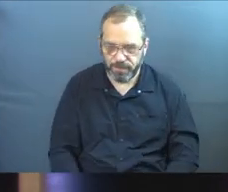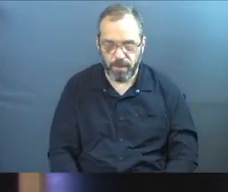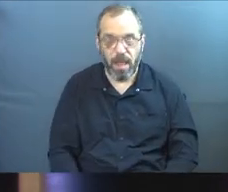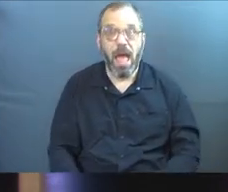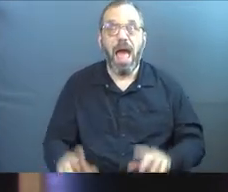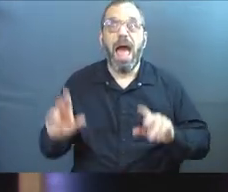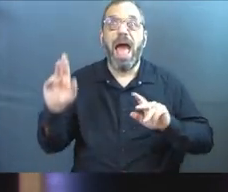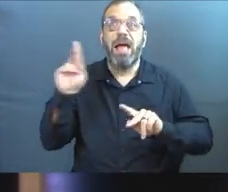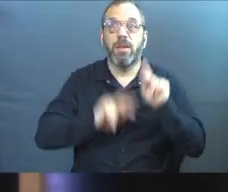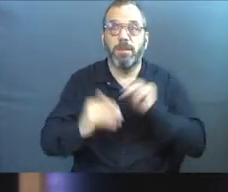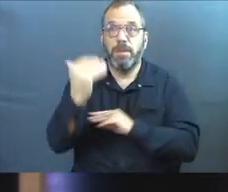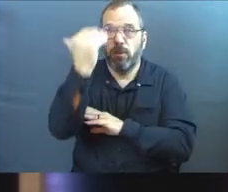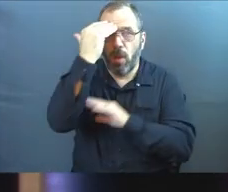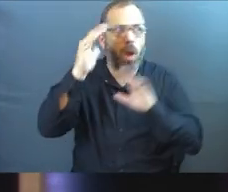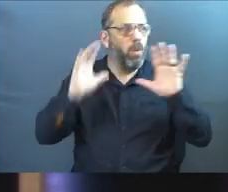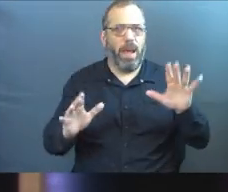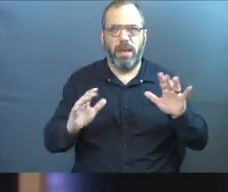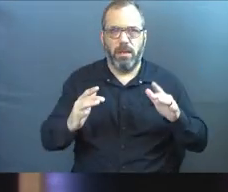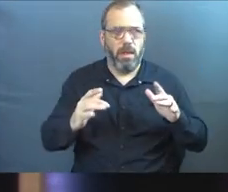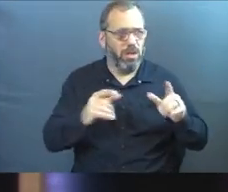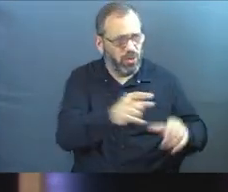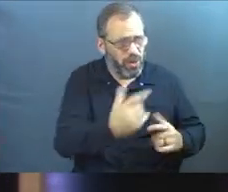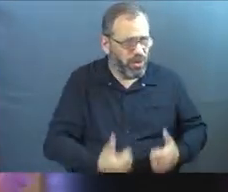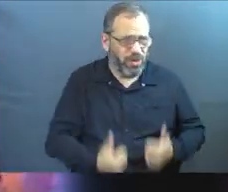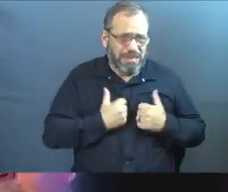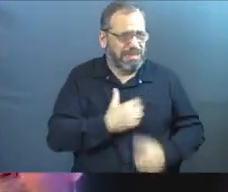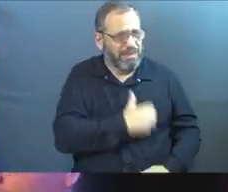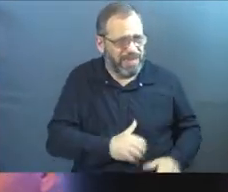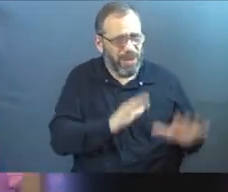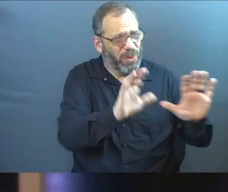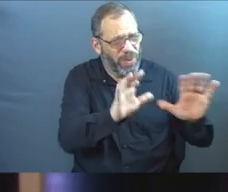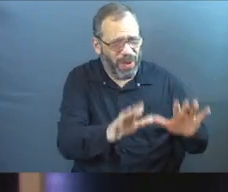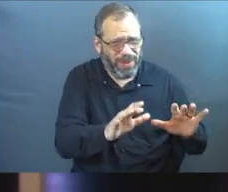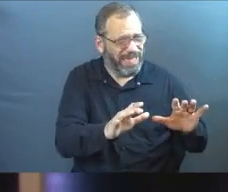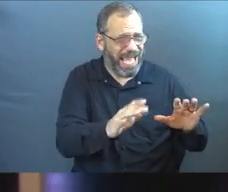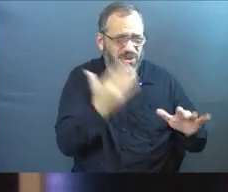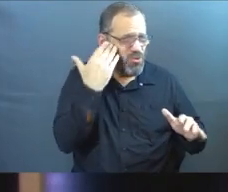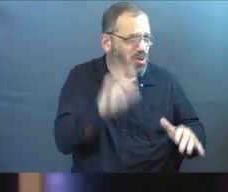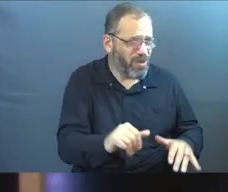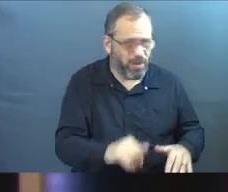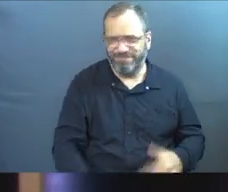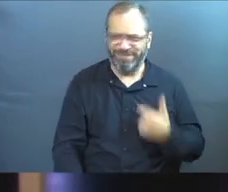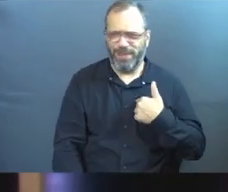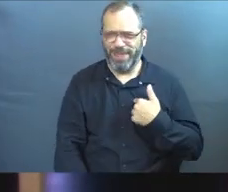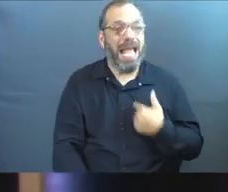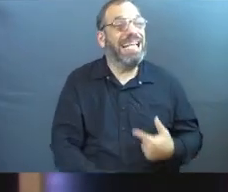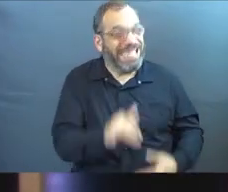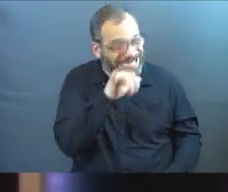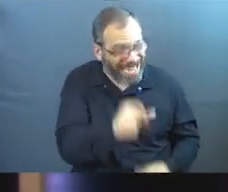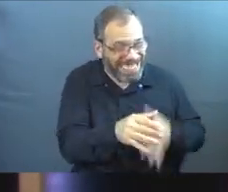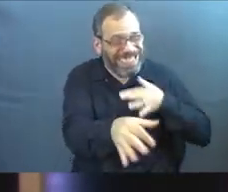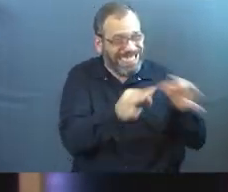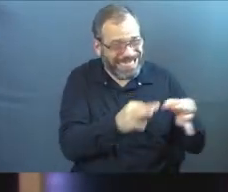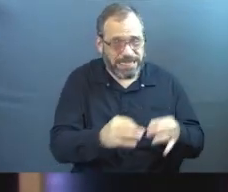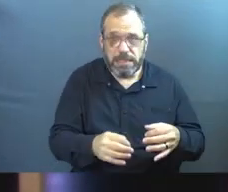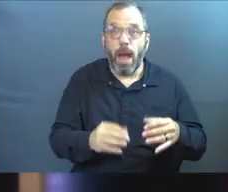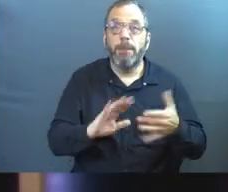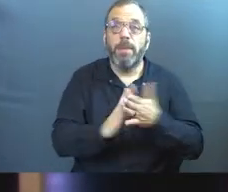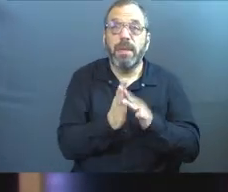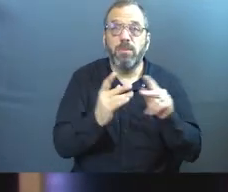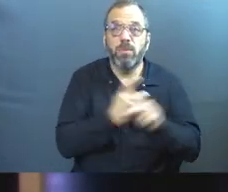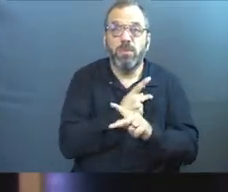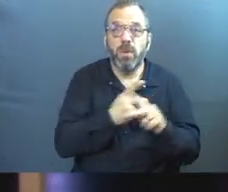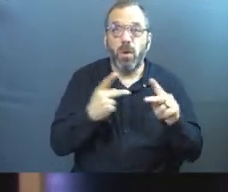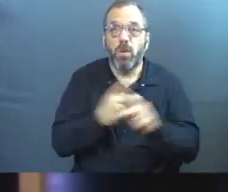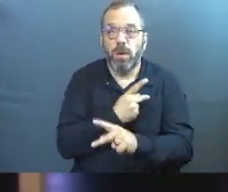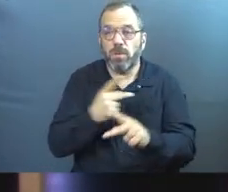And there are people that you know and you're like, you're living in misery, dude. And you don't even know it. But the worst that gets, you